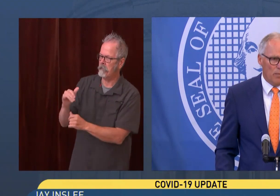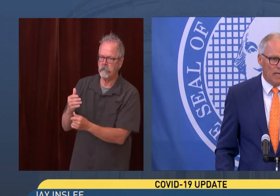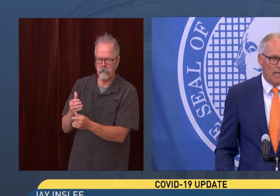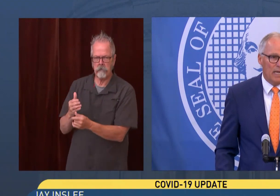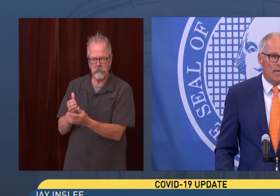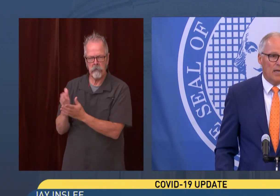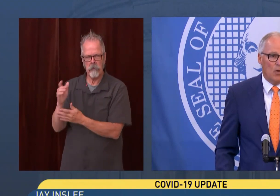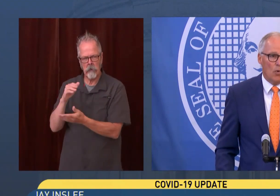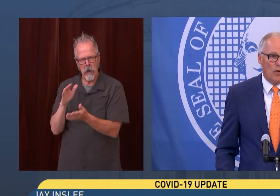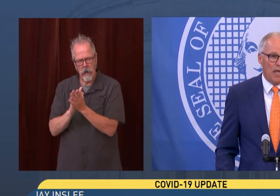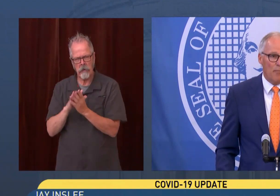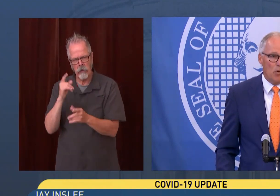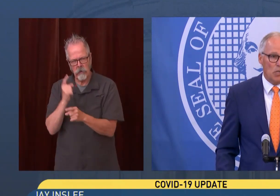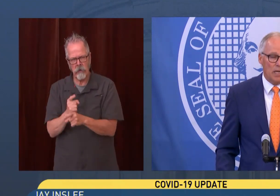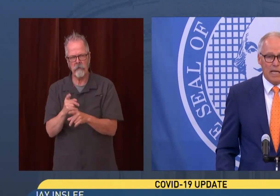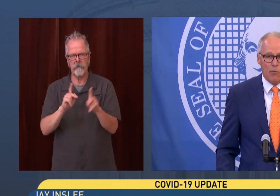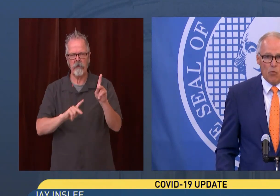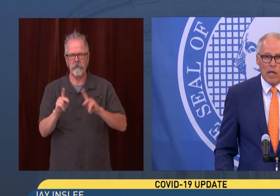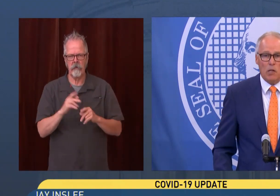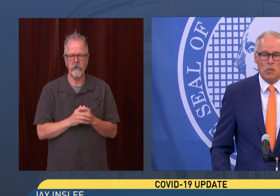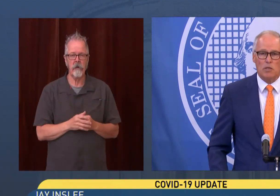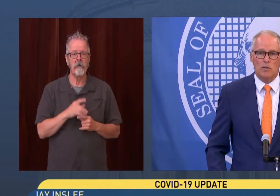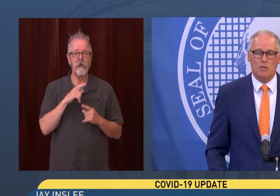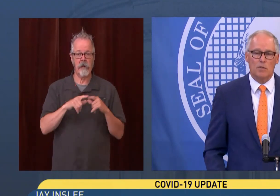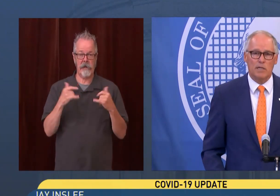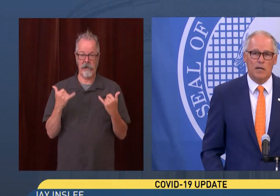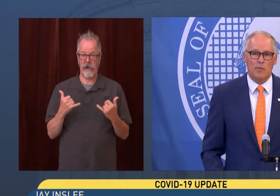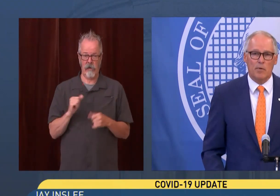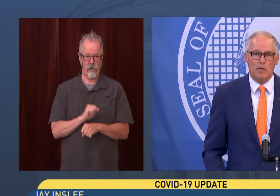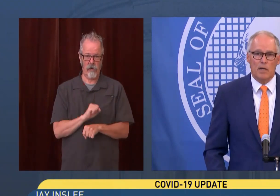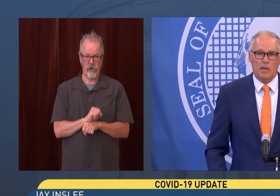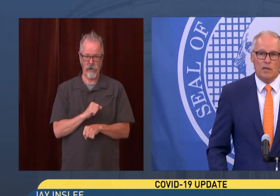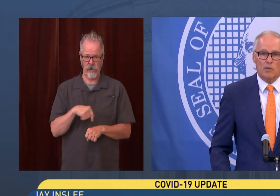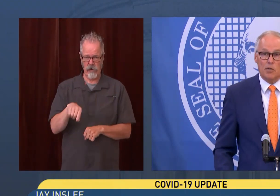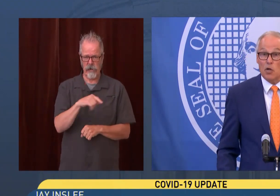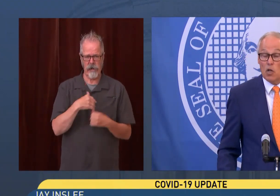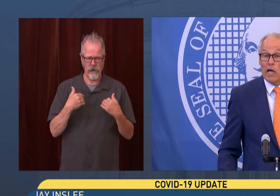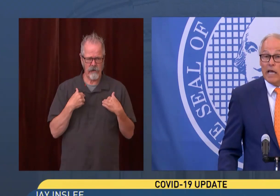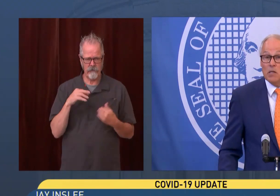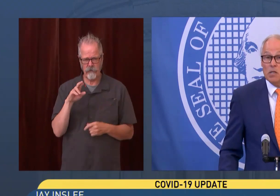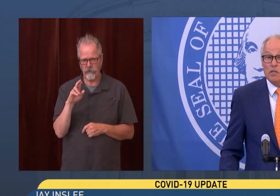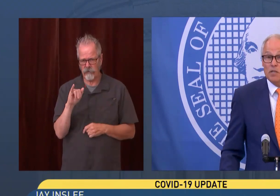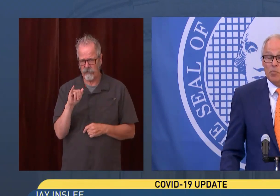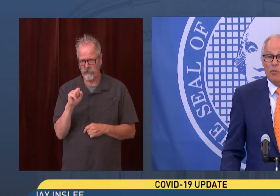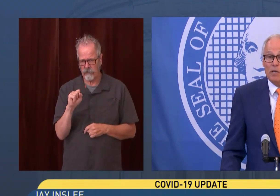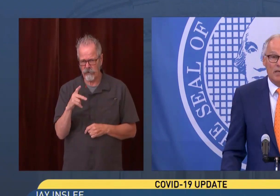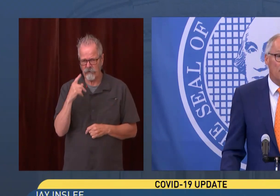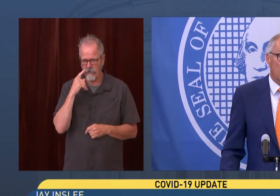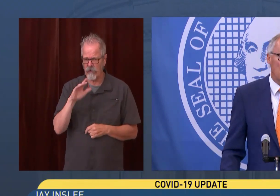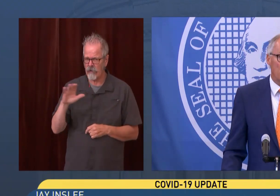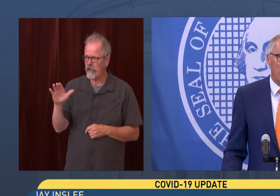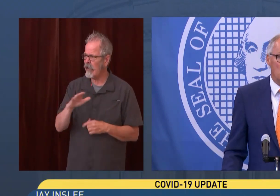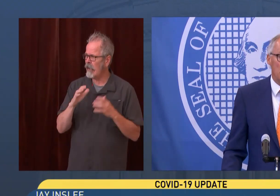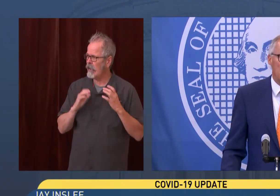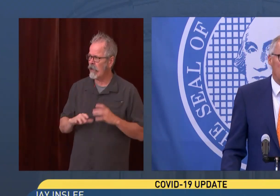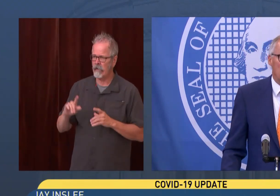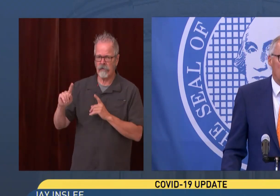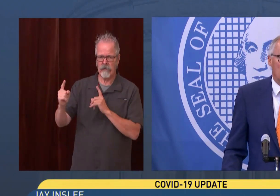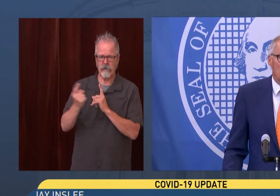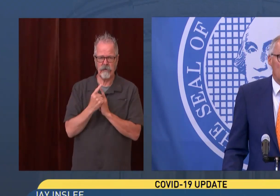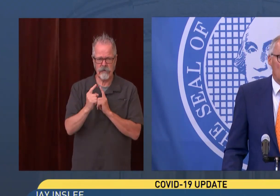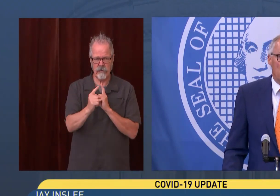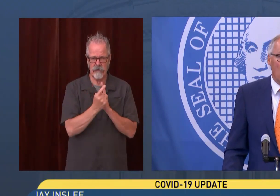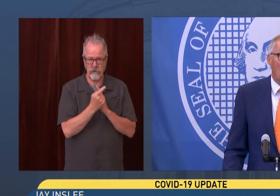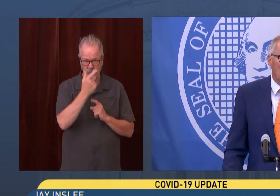in employment where they present a risk to their, to their clients and to the public if they are not vaccinated.